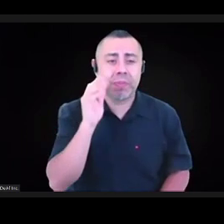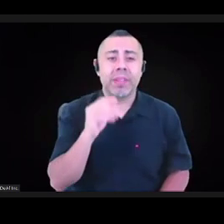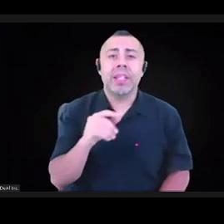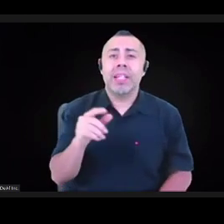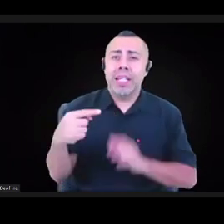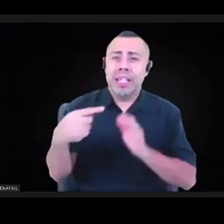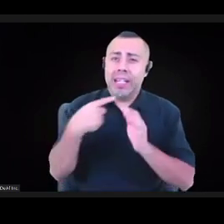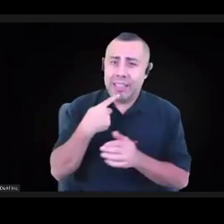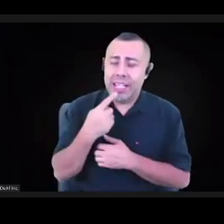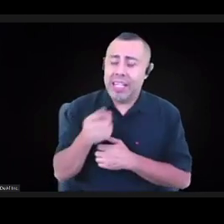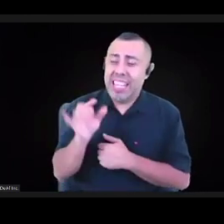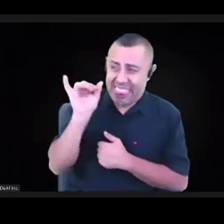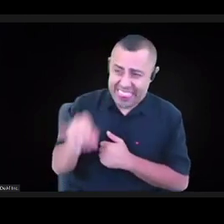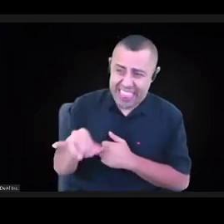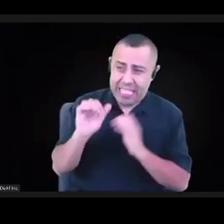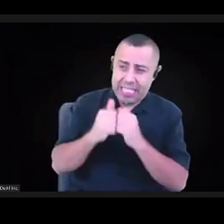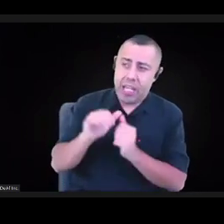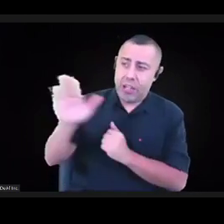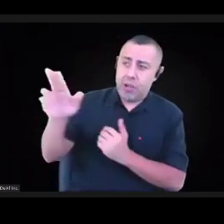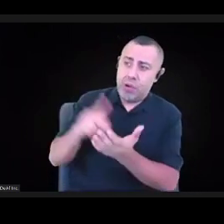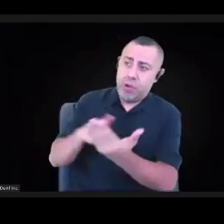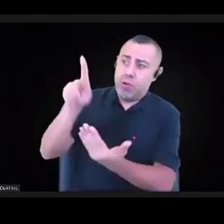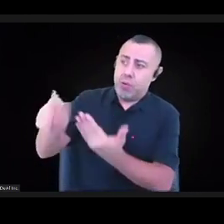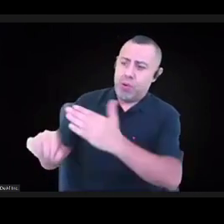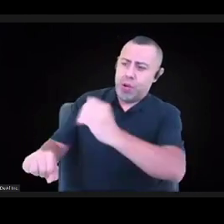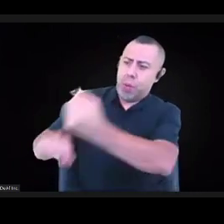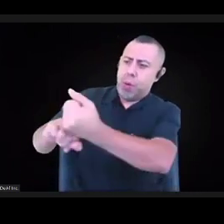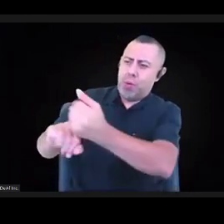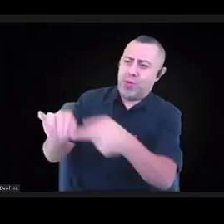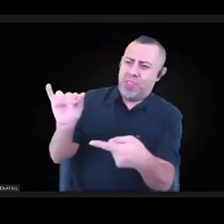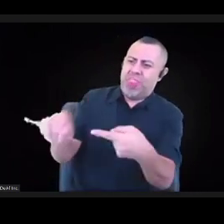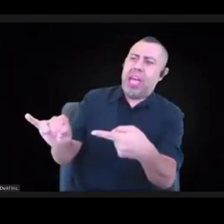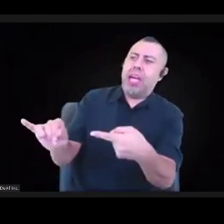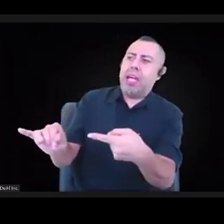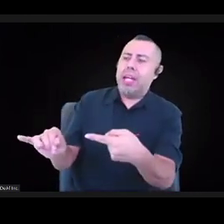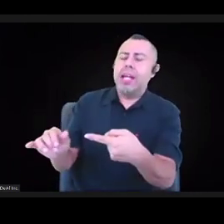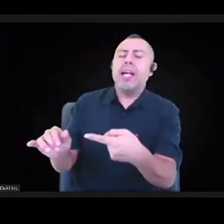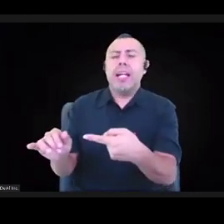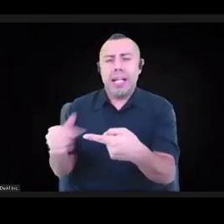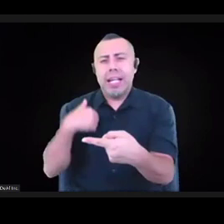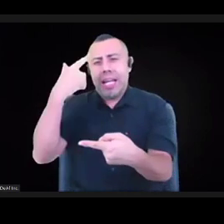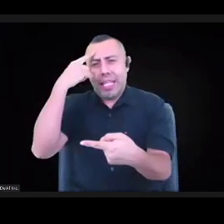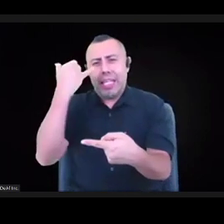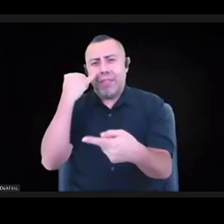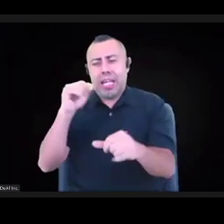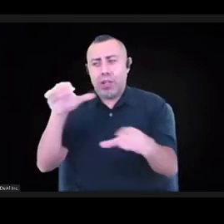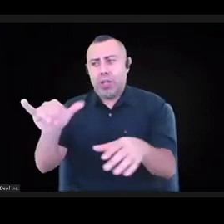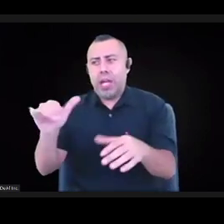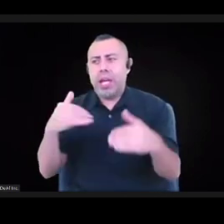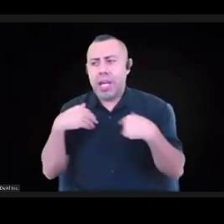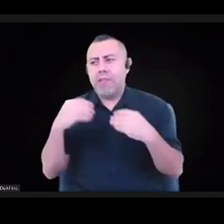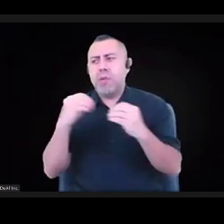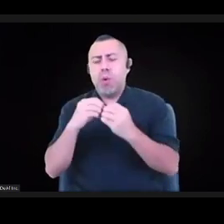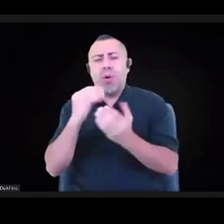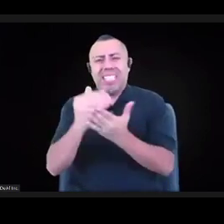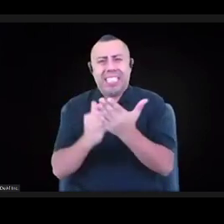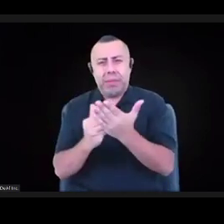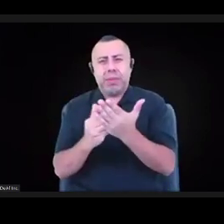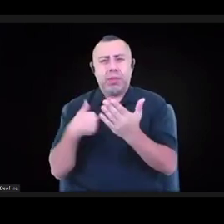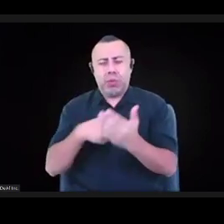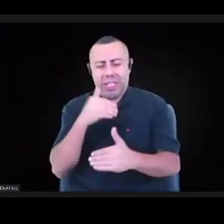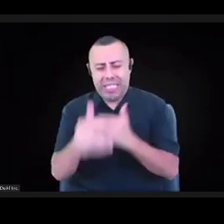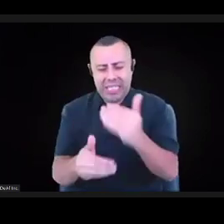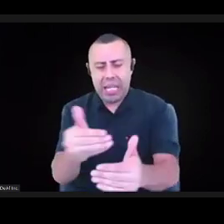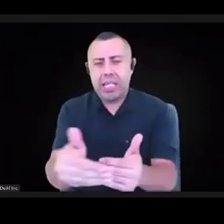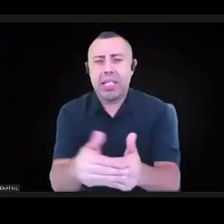And in the middle, there are some examples of some steps I think that we could take. Most of it having to do with the way that you constrain capital is through